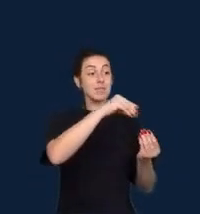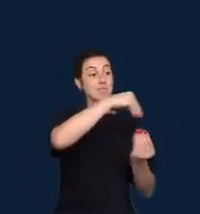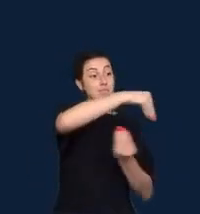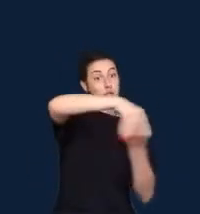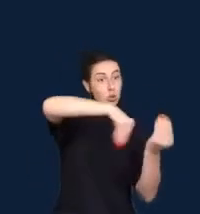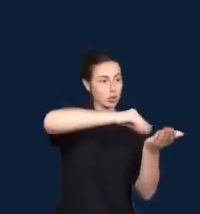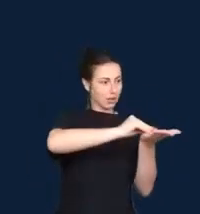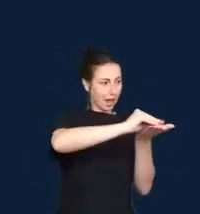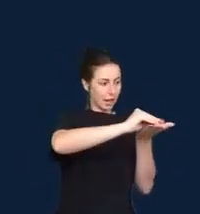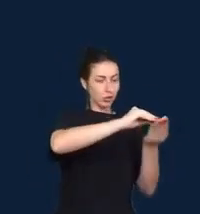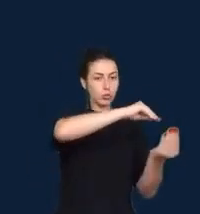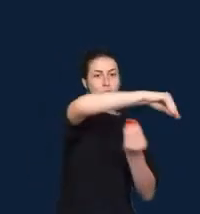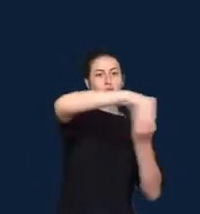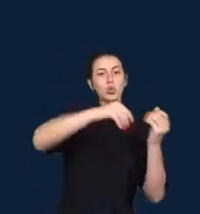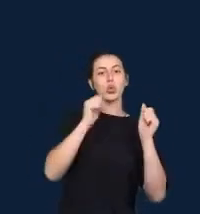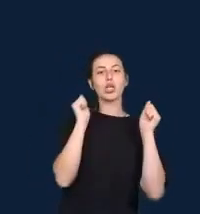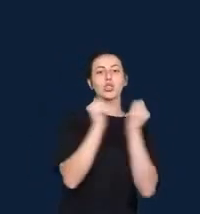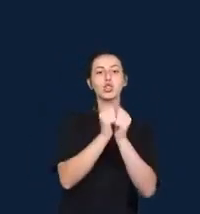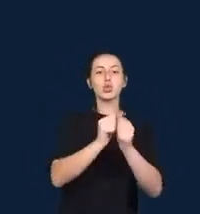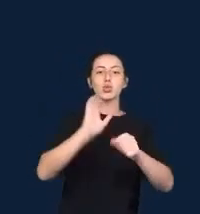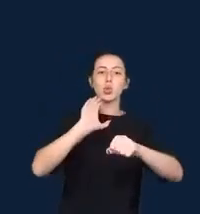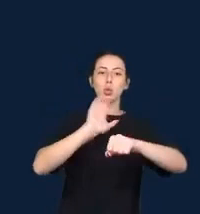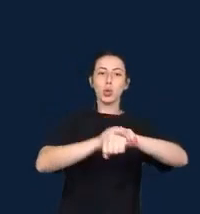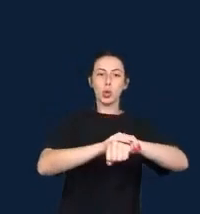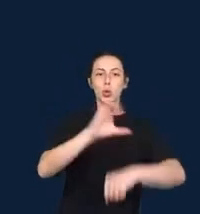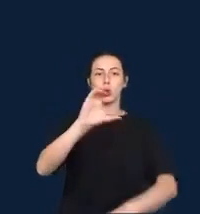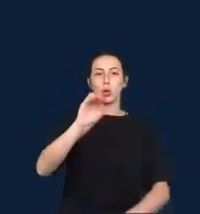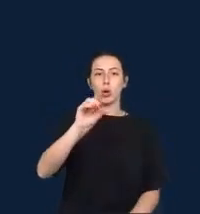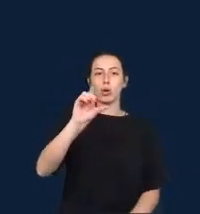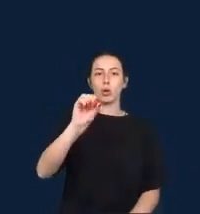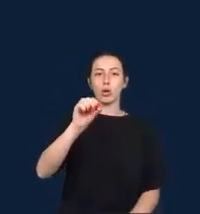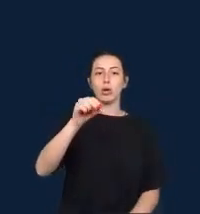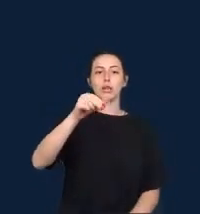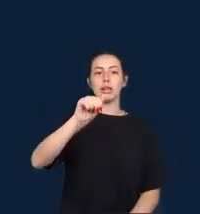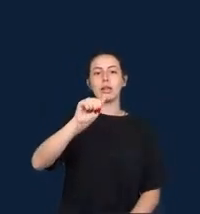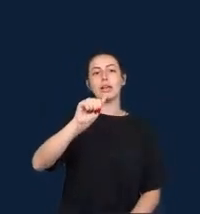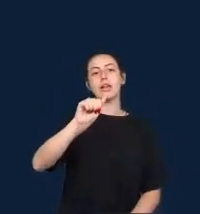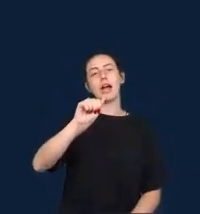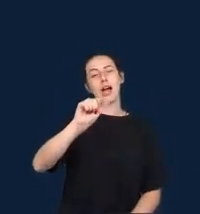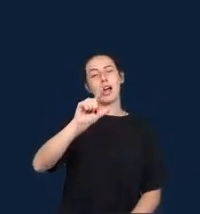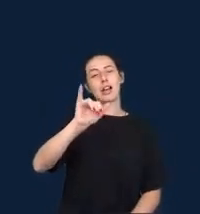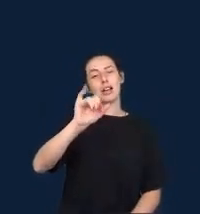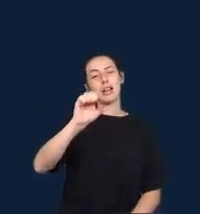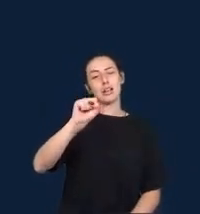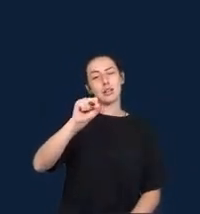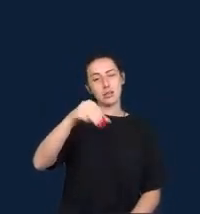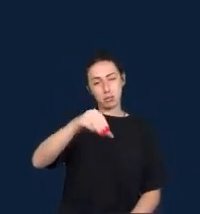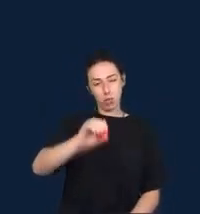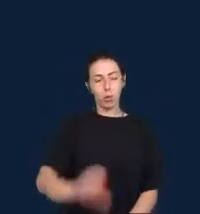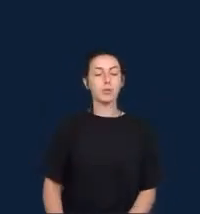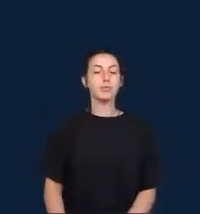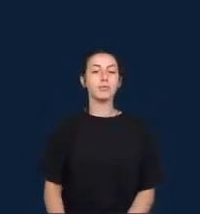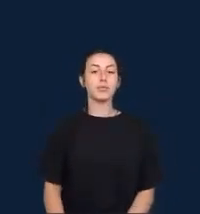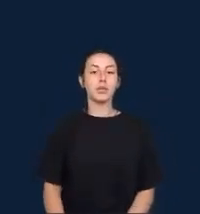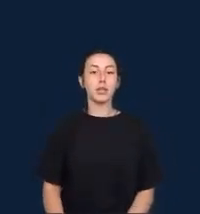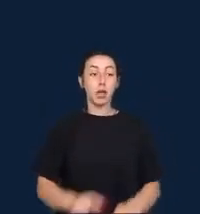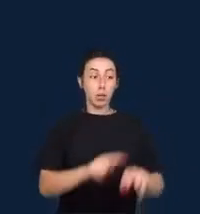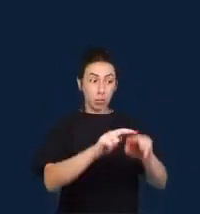of these archives now informing machinic ways of knowing, including in data journalism.